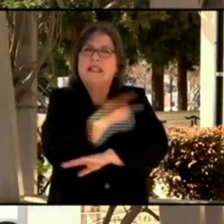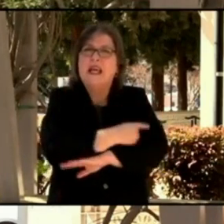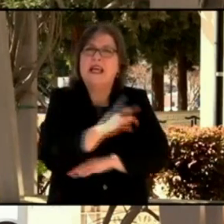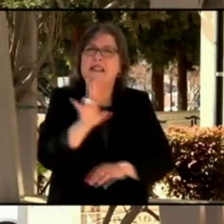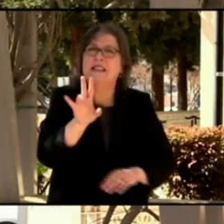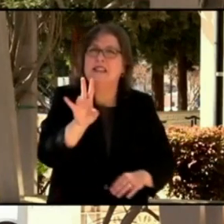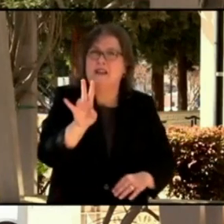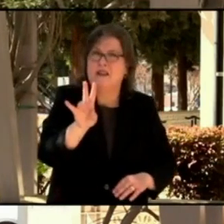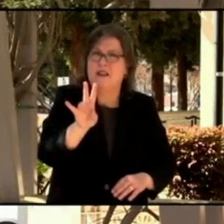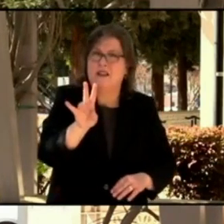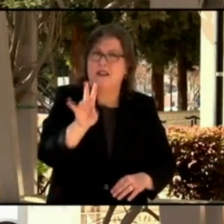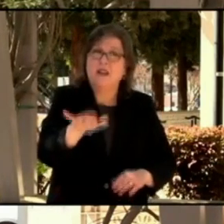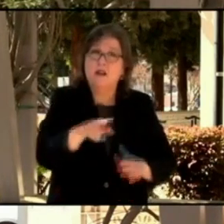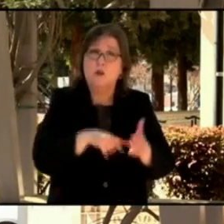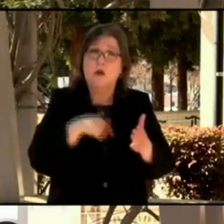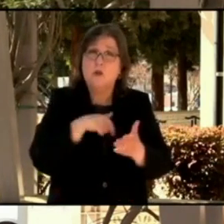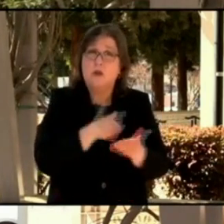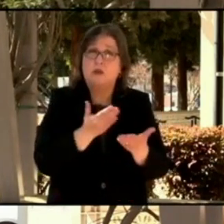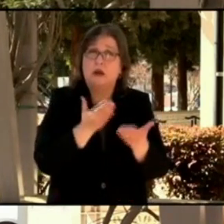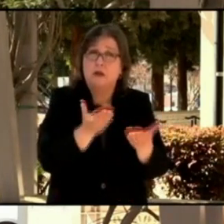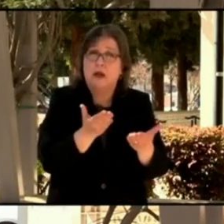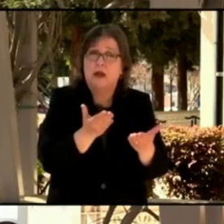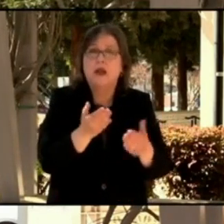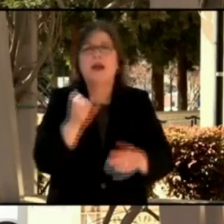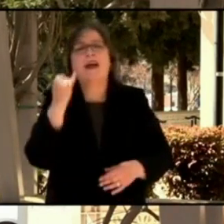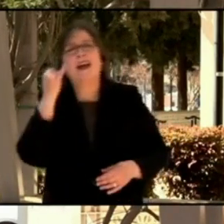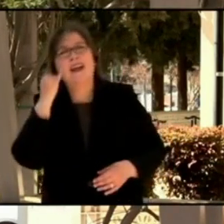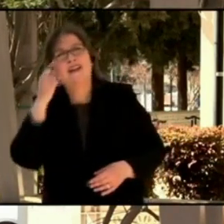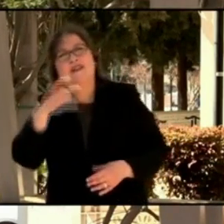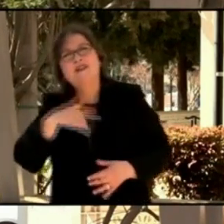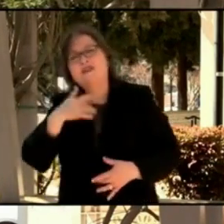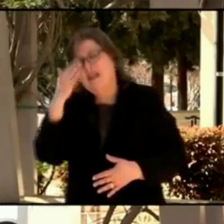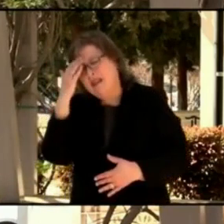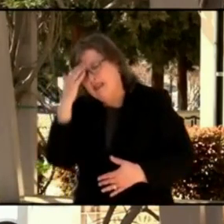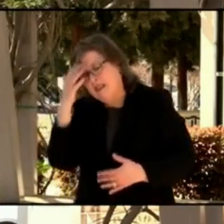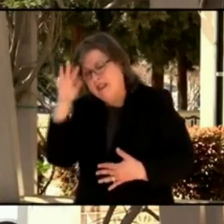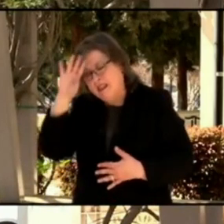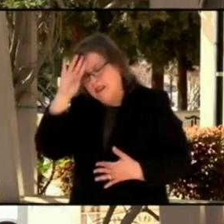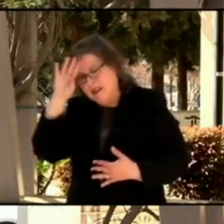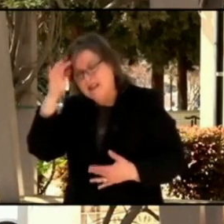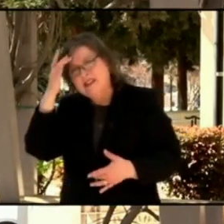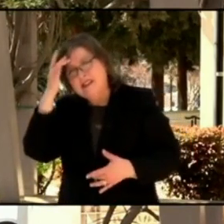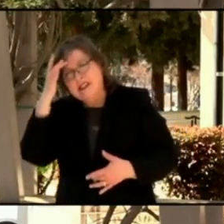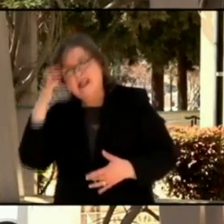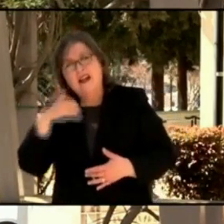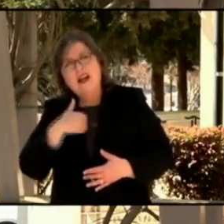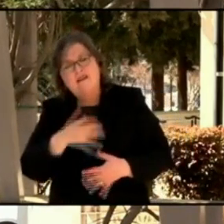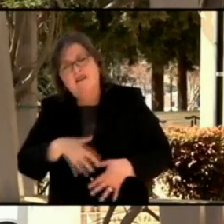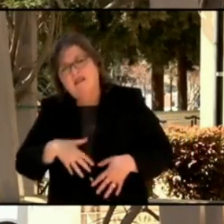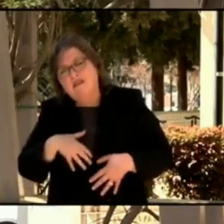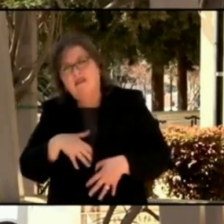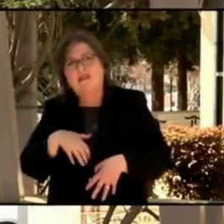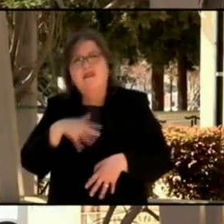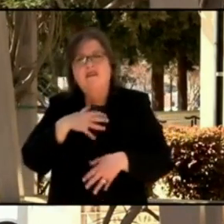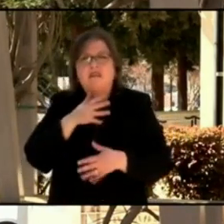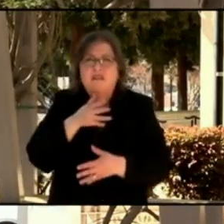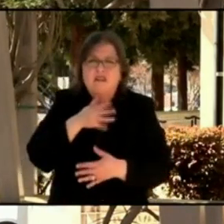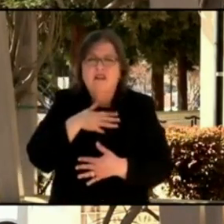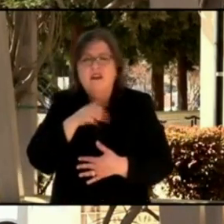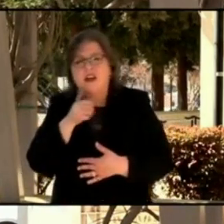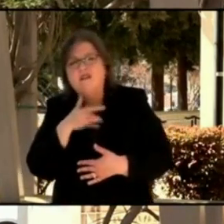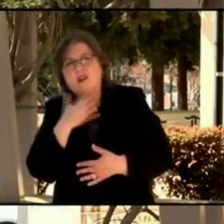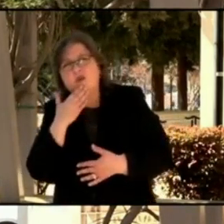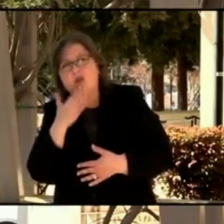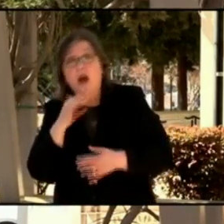And if you have any symptoms of COVID, you should get tested. So we still have widespread testing available. There's